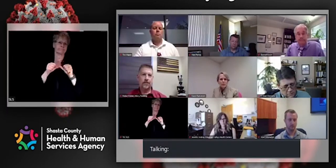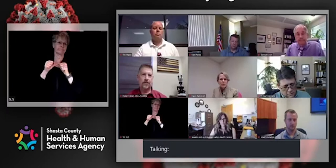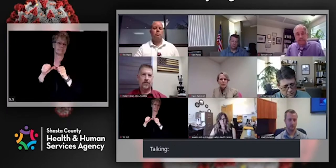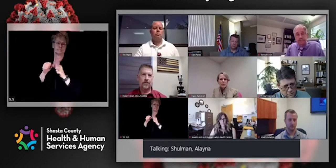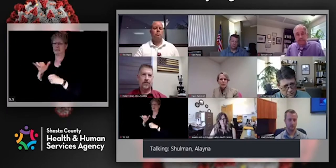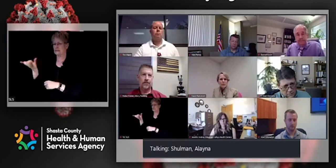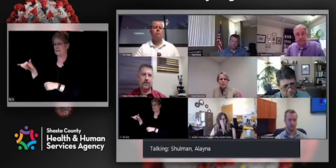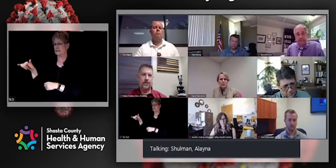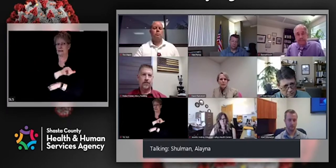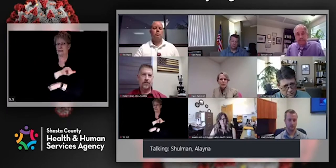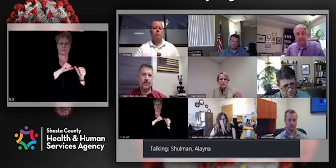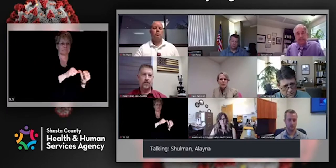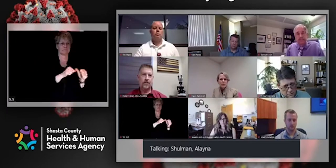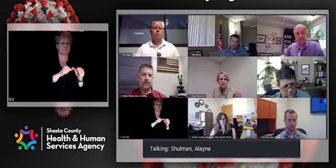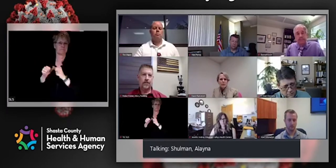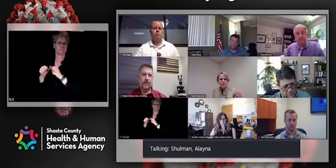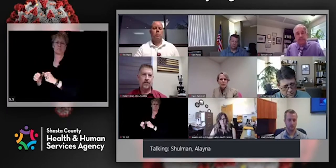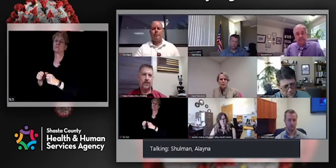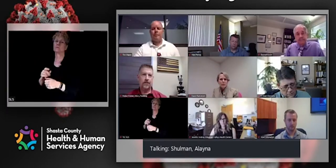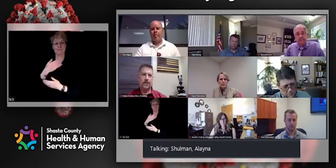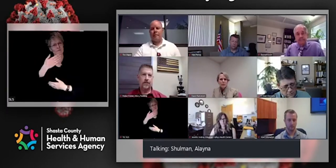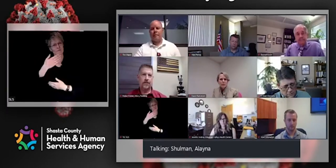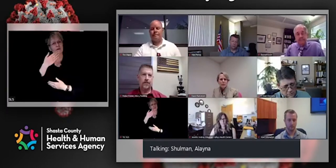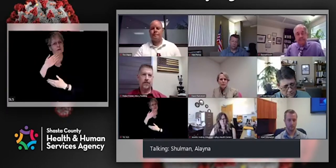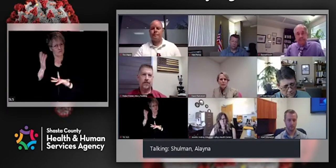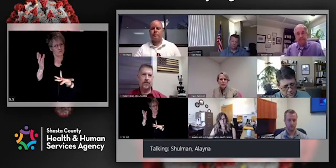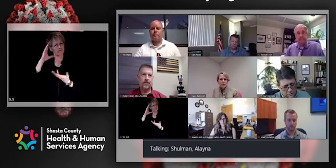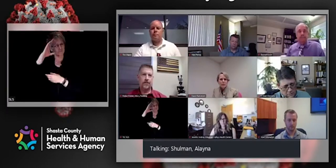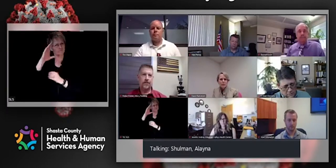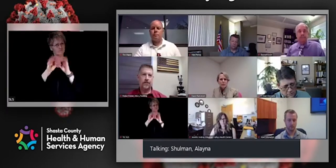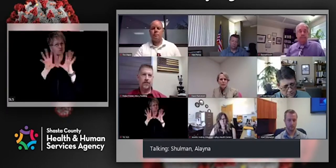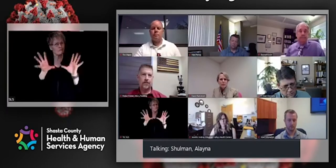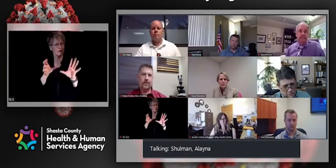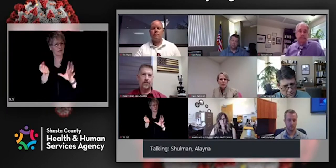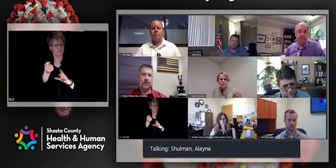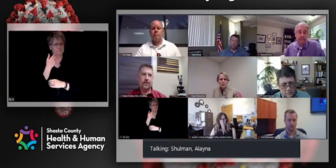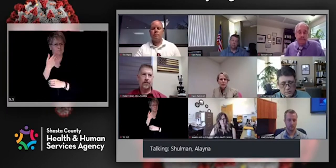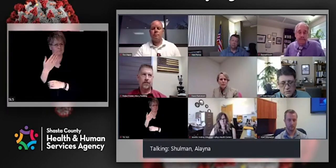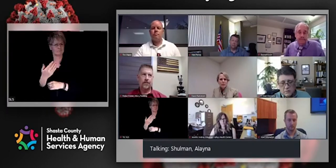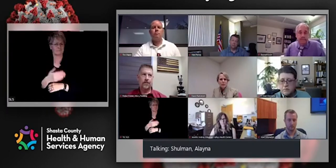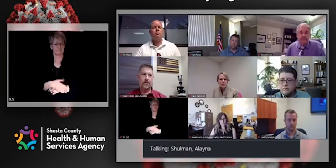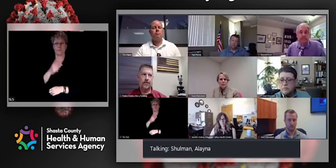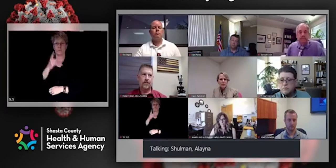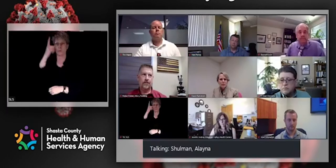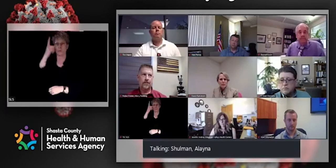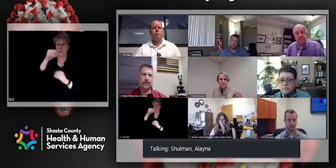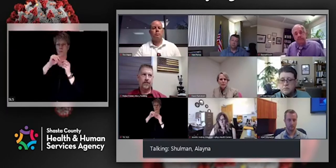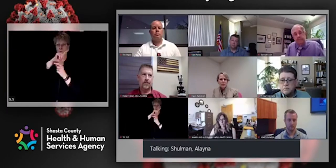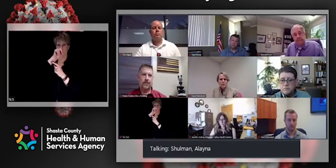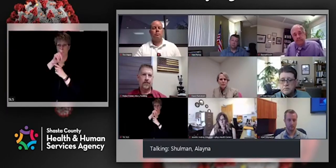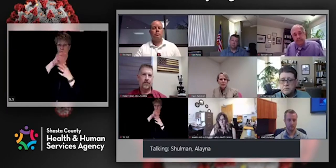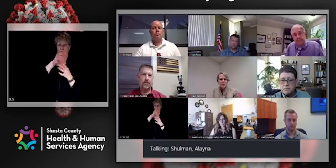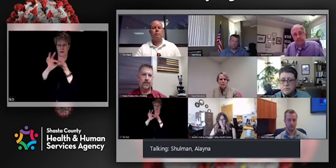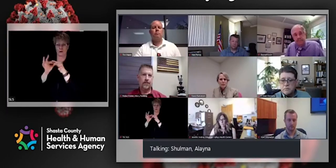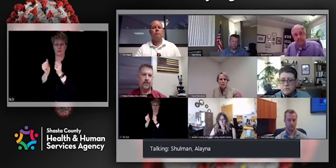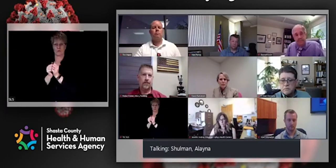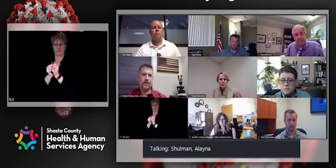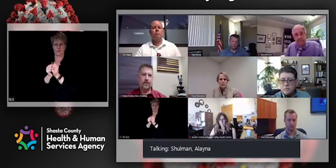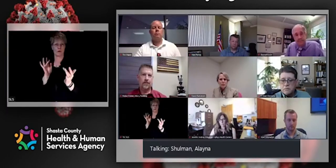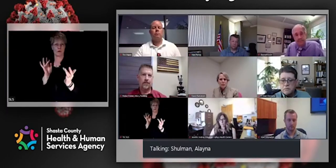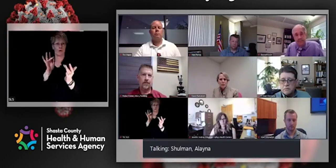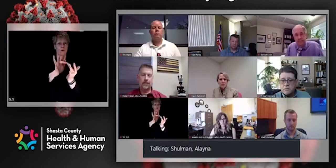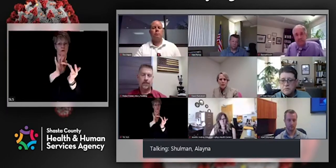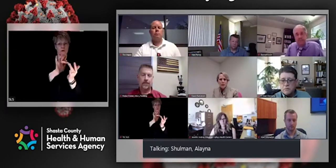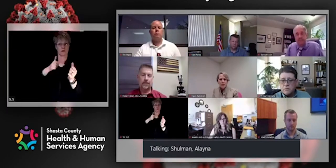Yeah, that makes sense. Thank you. Um, I just had one unrelated question about contact tracing also. Um,